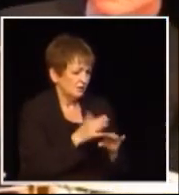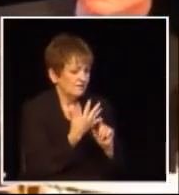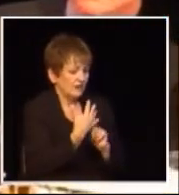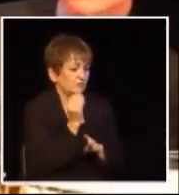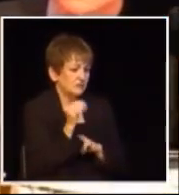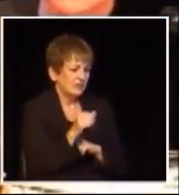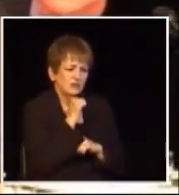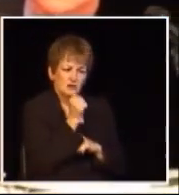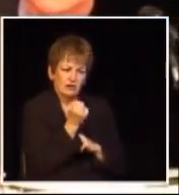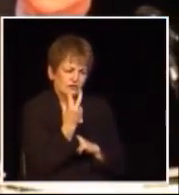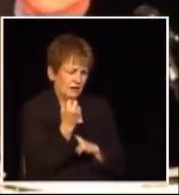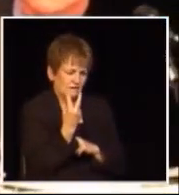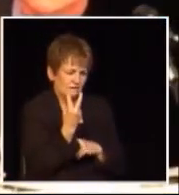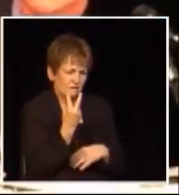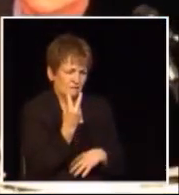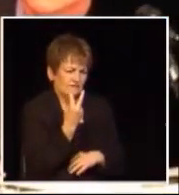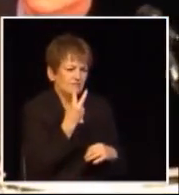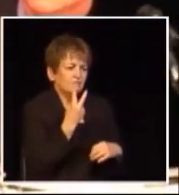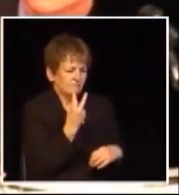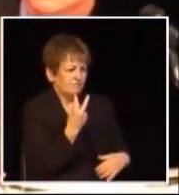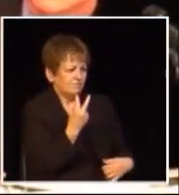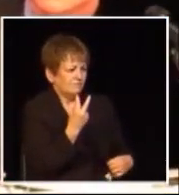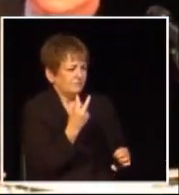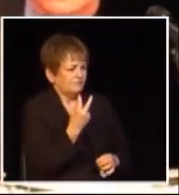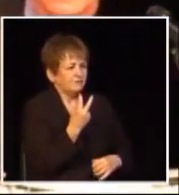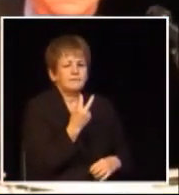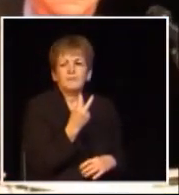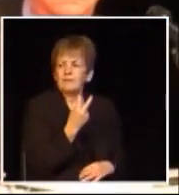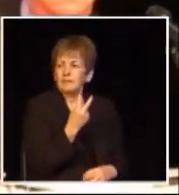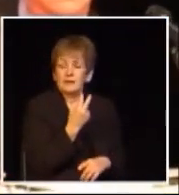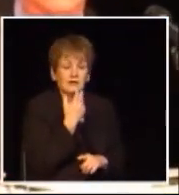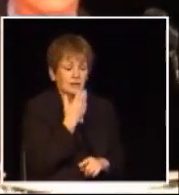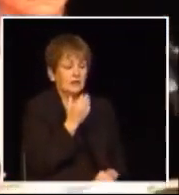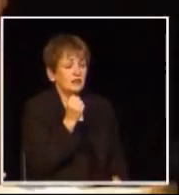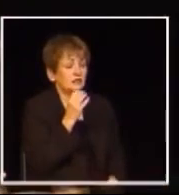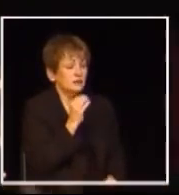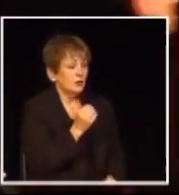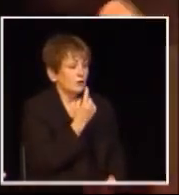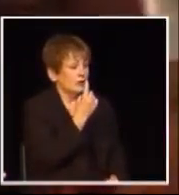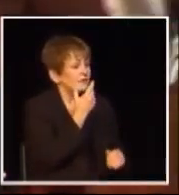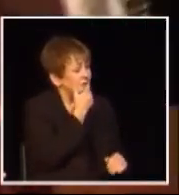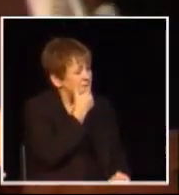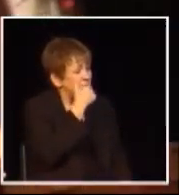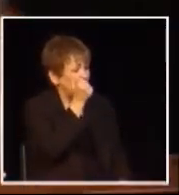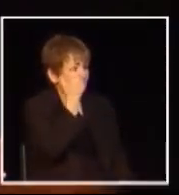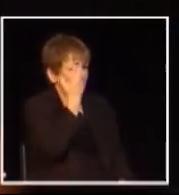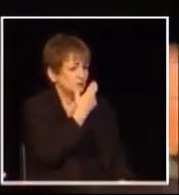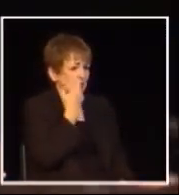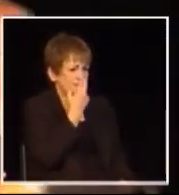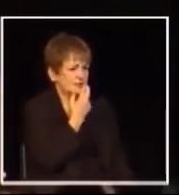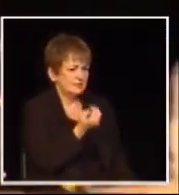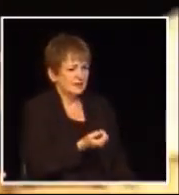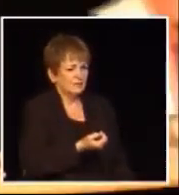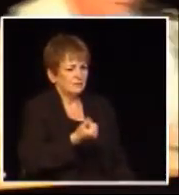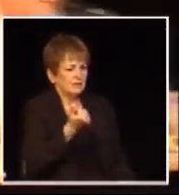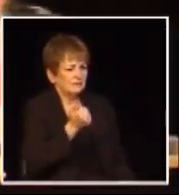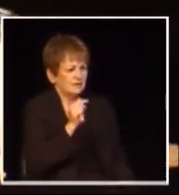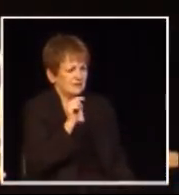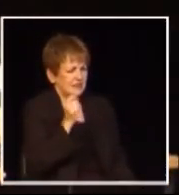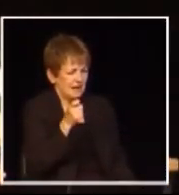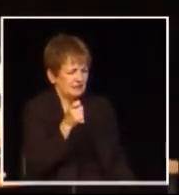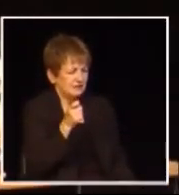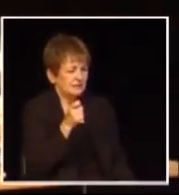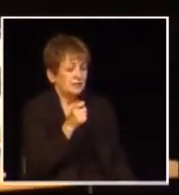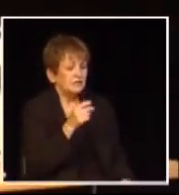to HST it's only subject to the 5% not the 12% thank you let's move over here for one of the best of the best reasons that we can